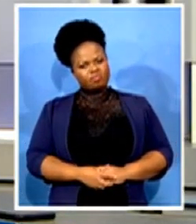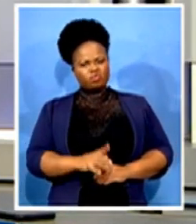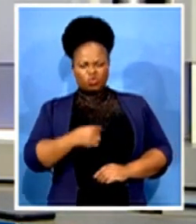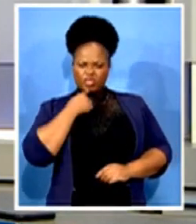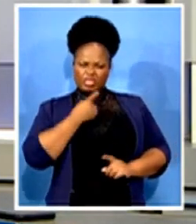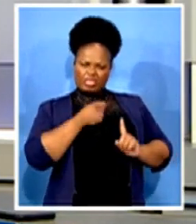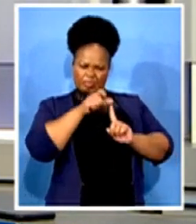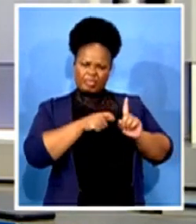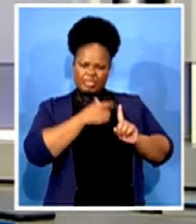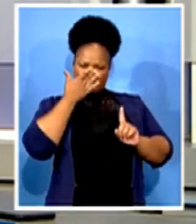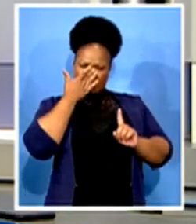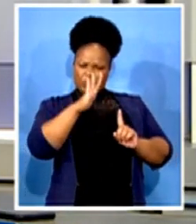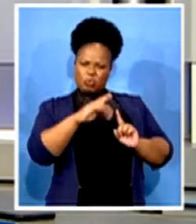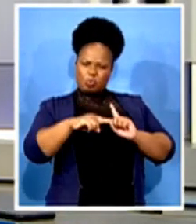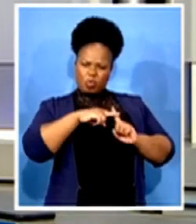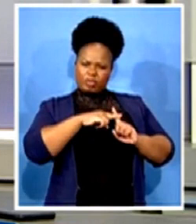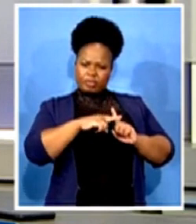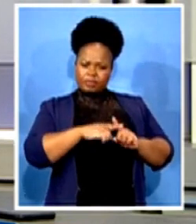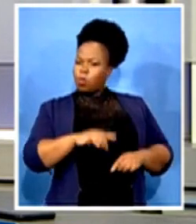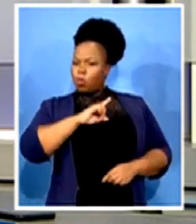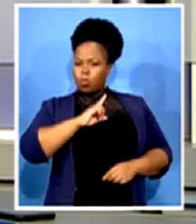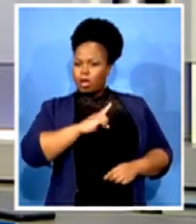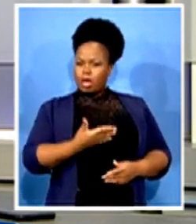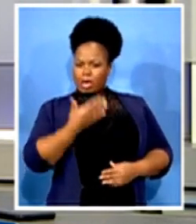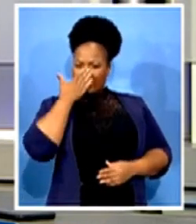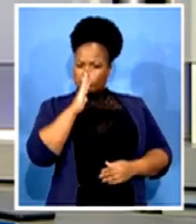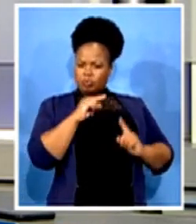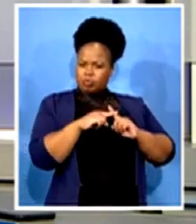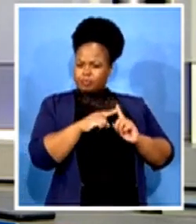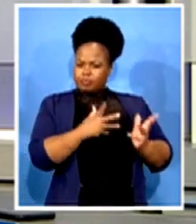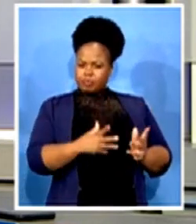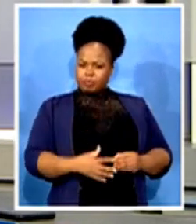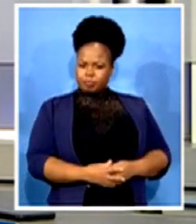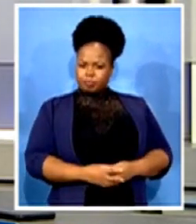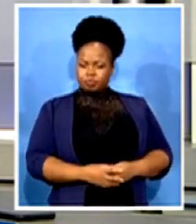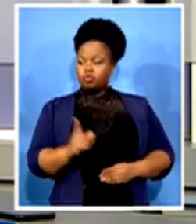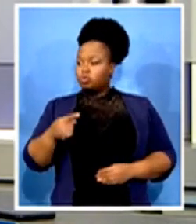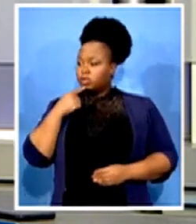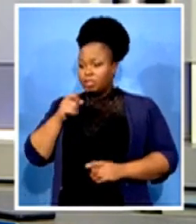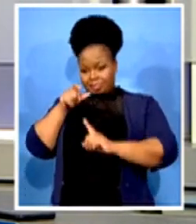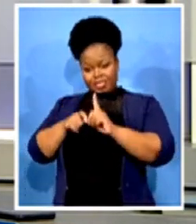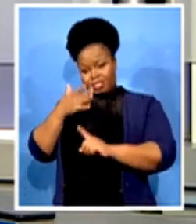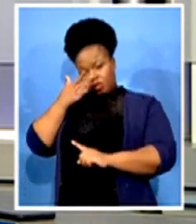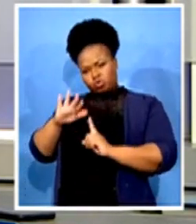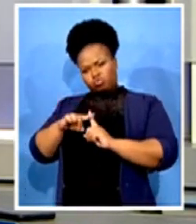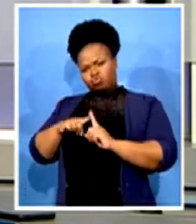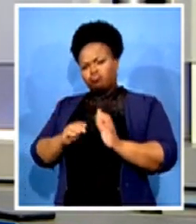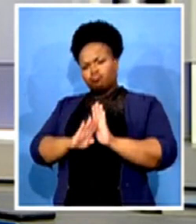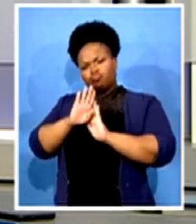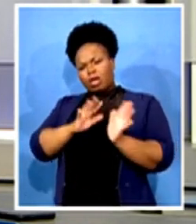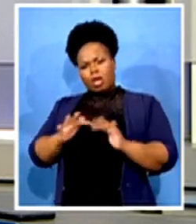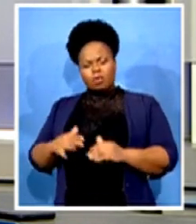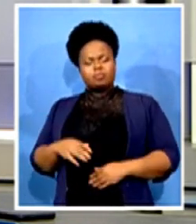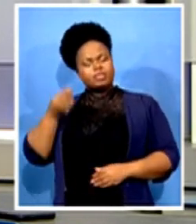that optimism? Come again? You say he was an optimist. I'm interested to know in terms of your